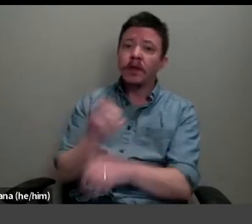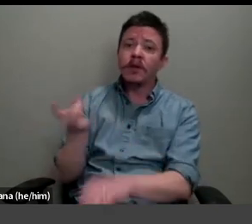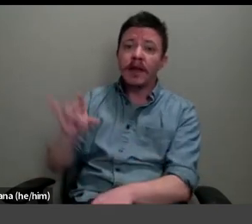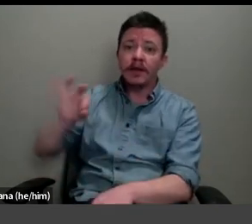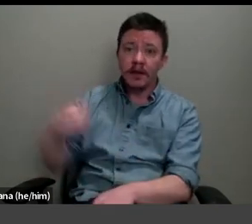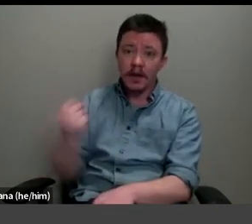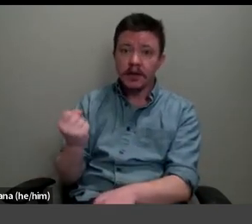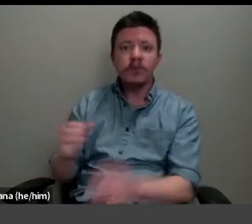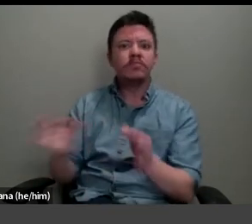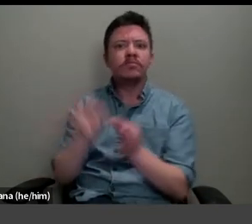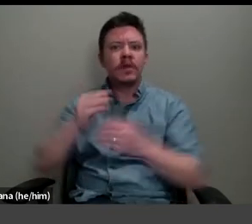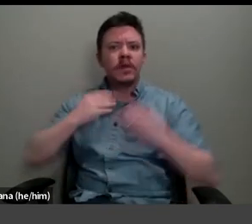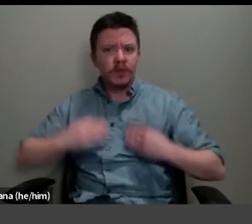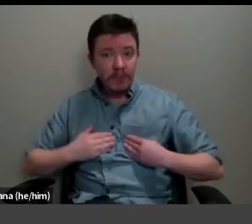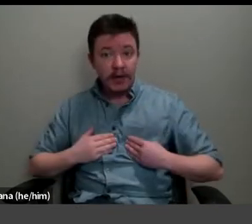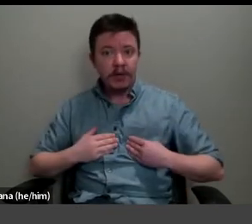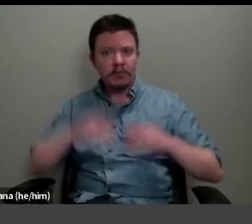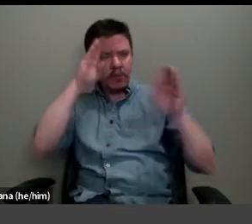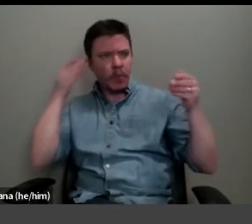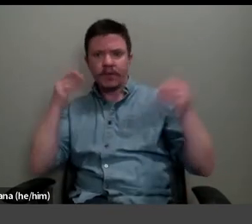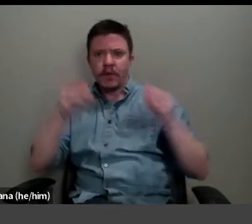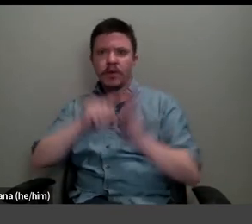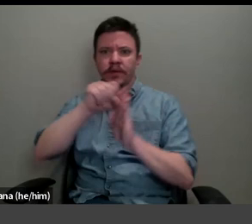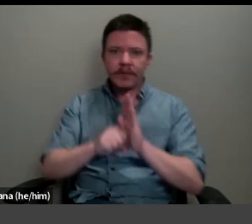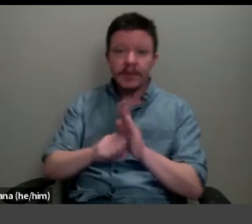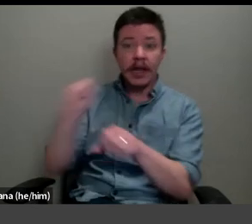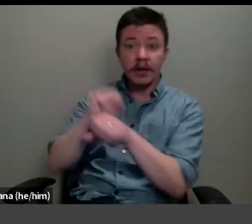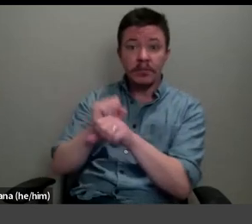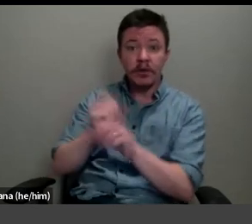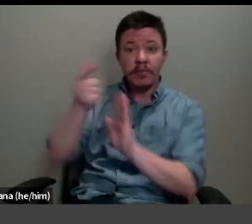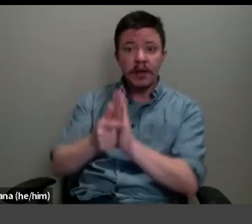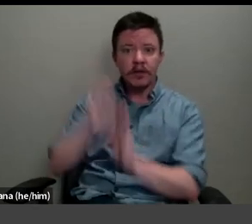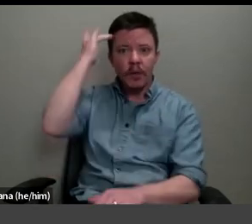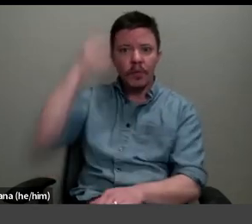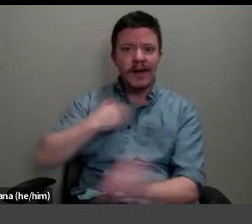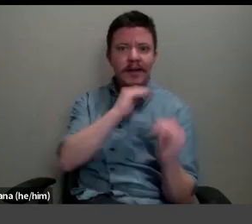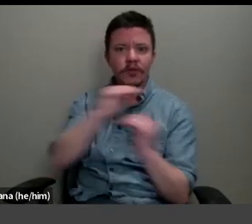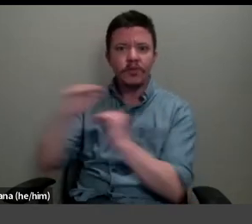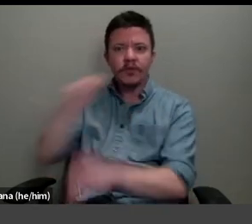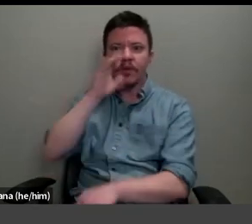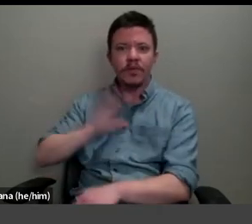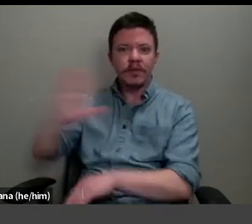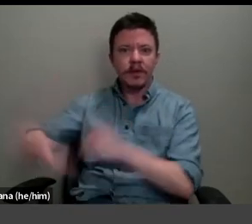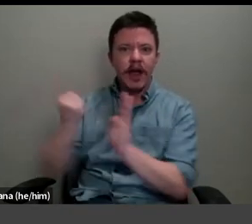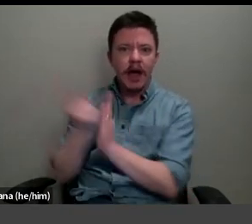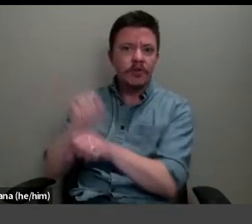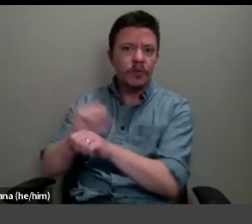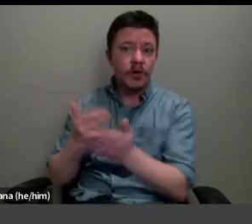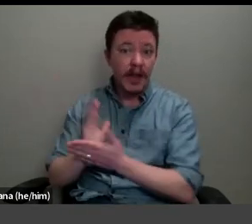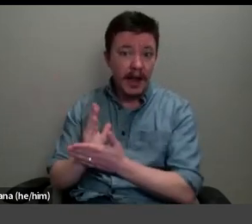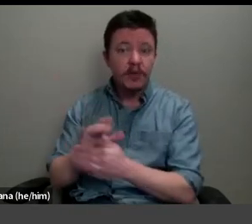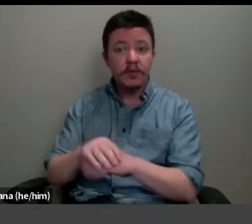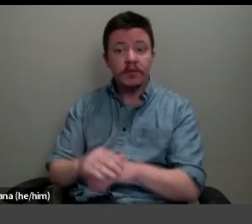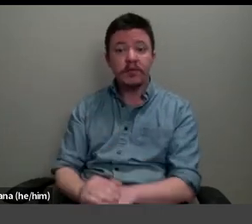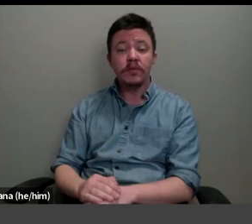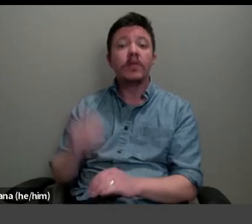at the centre of state employment legislation to restrict women's working hours, sociological travail at